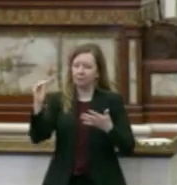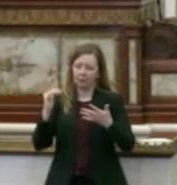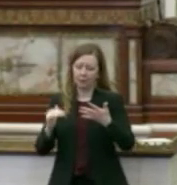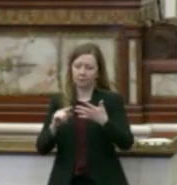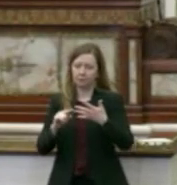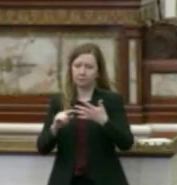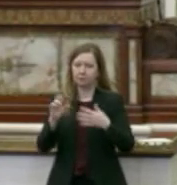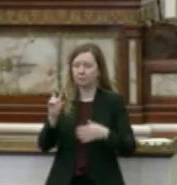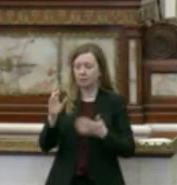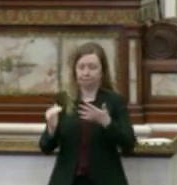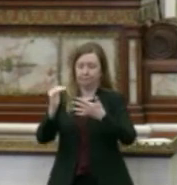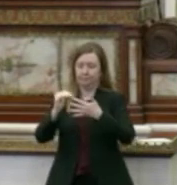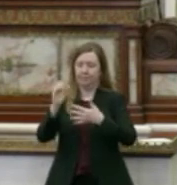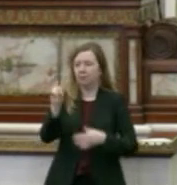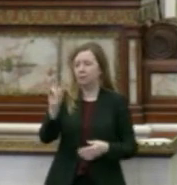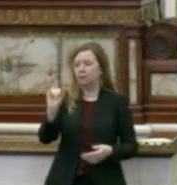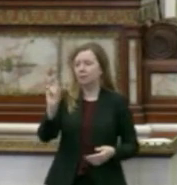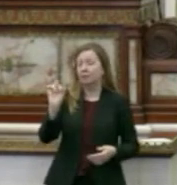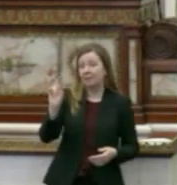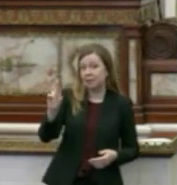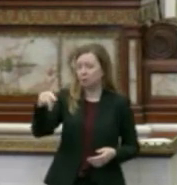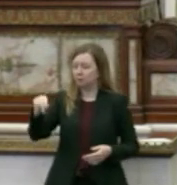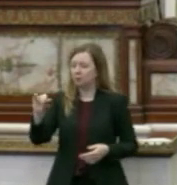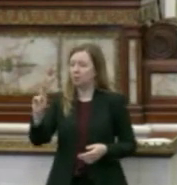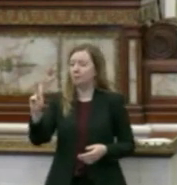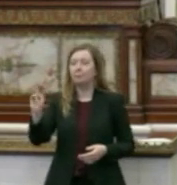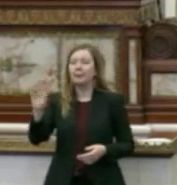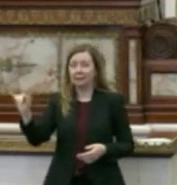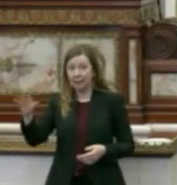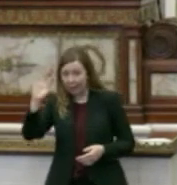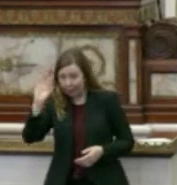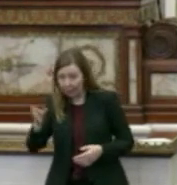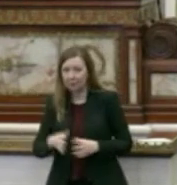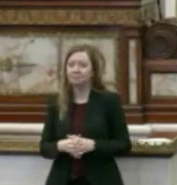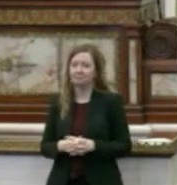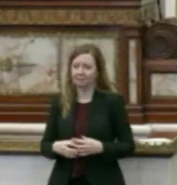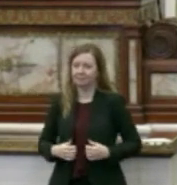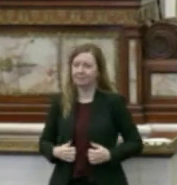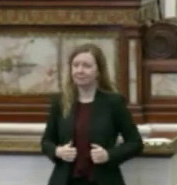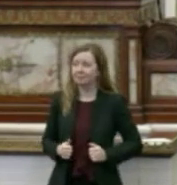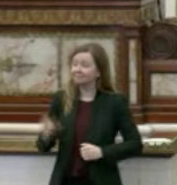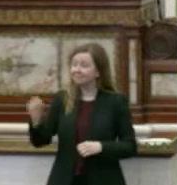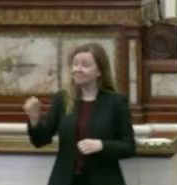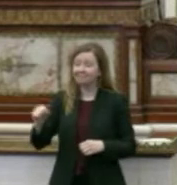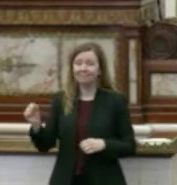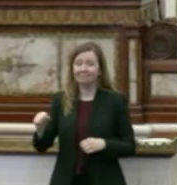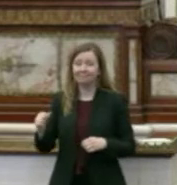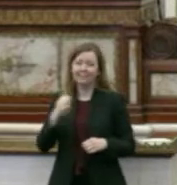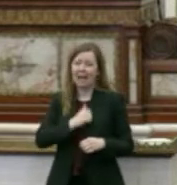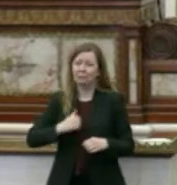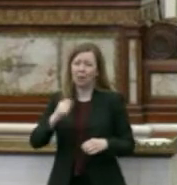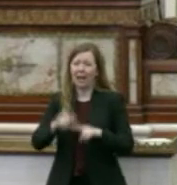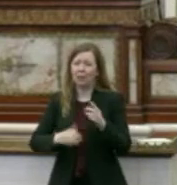I'll call Victor Pinckney again. Hello? Pinckney. Yes, this is, I couldn't get through